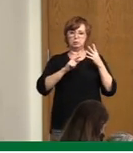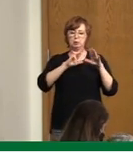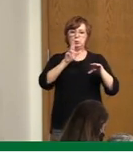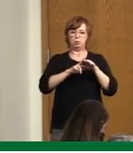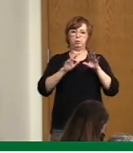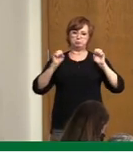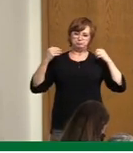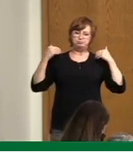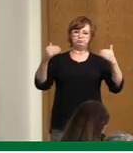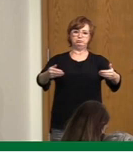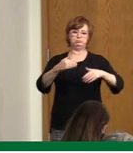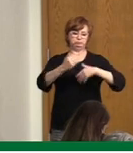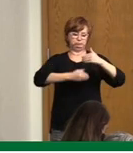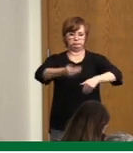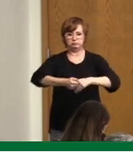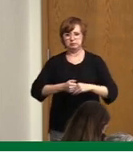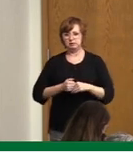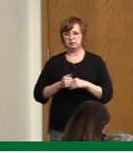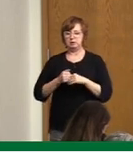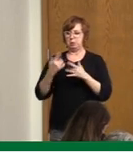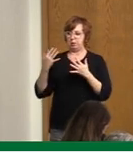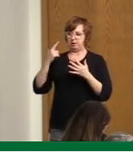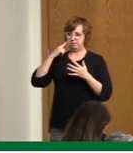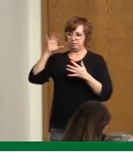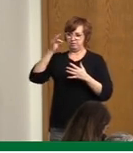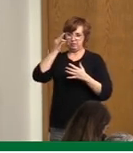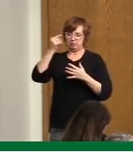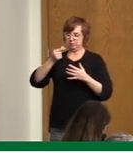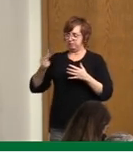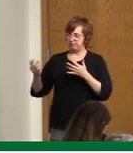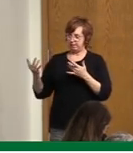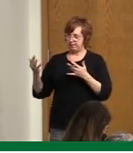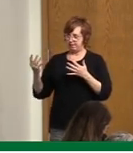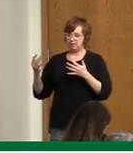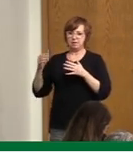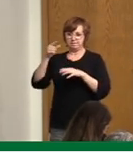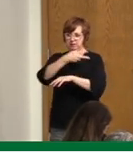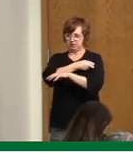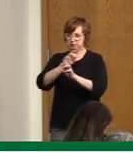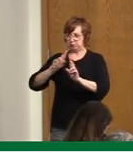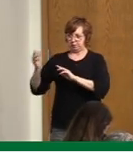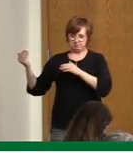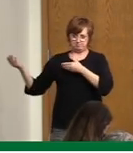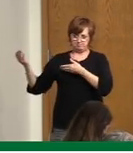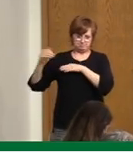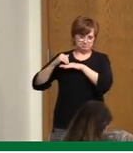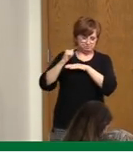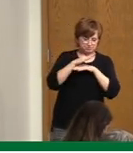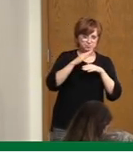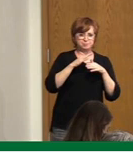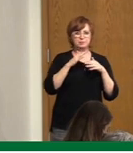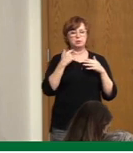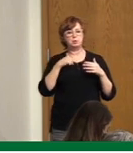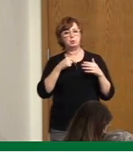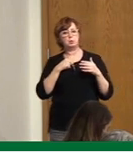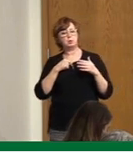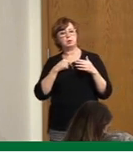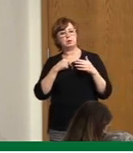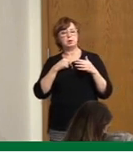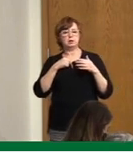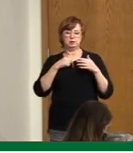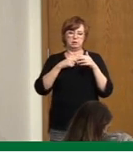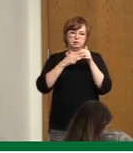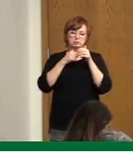Until then, we all have to keep following the public orders and guidelines to protect ourselves and others. Keep